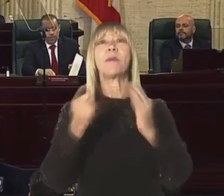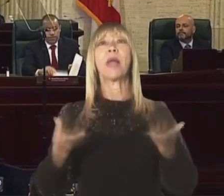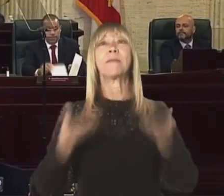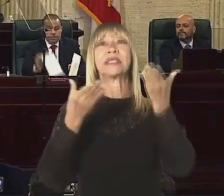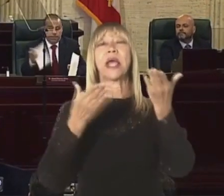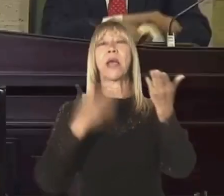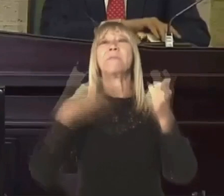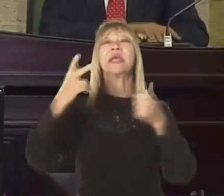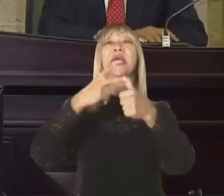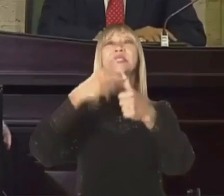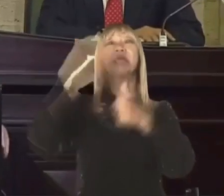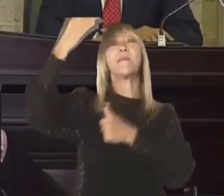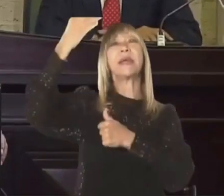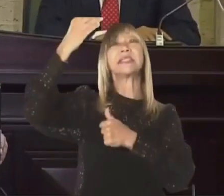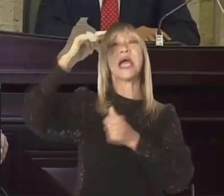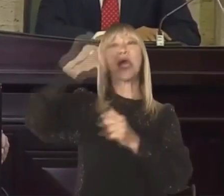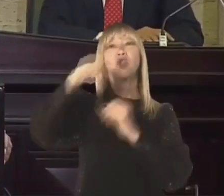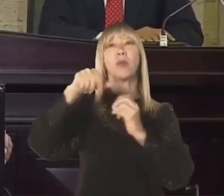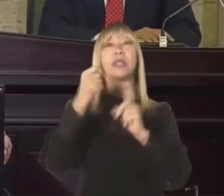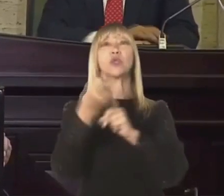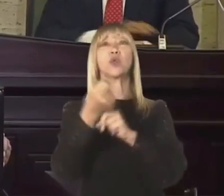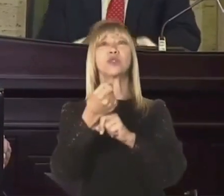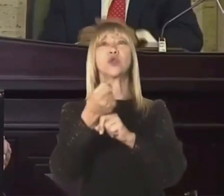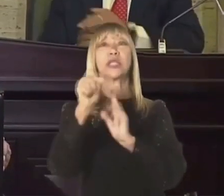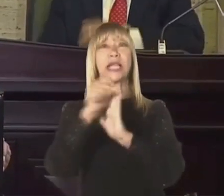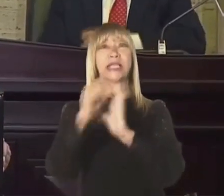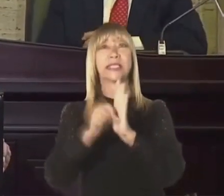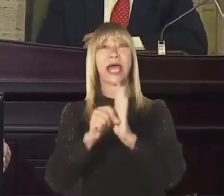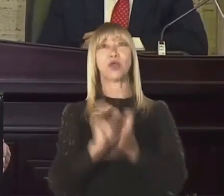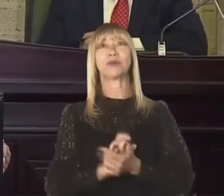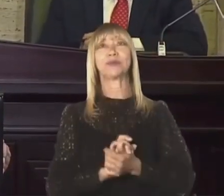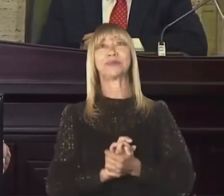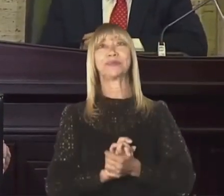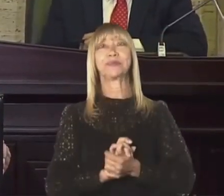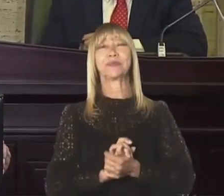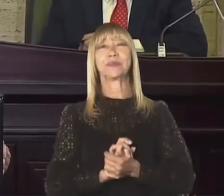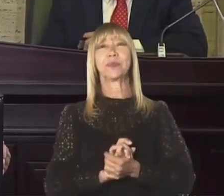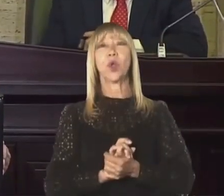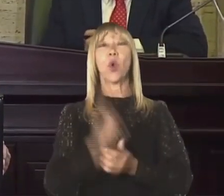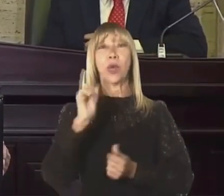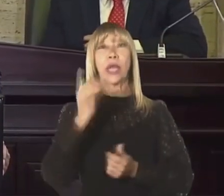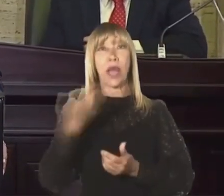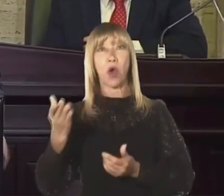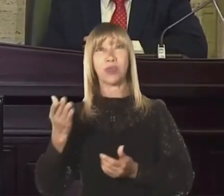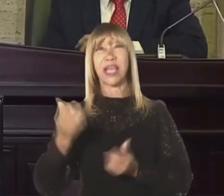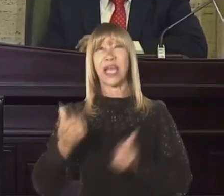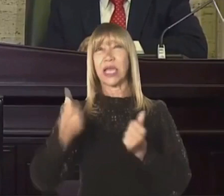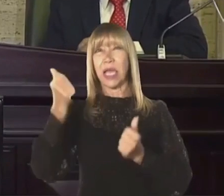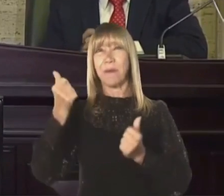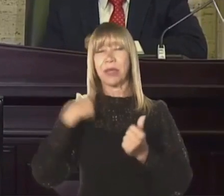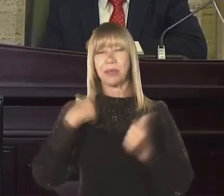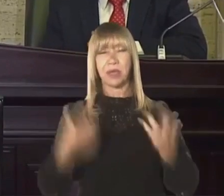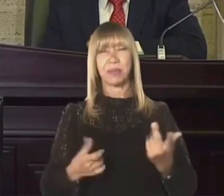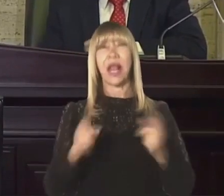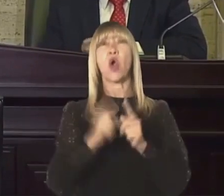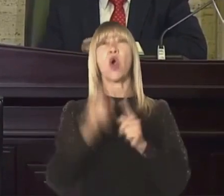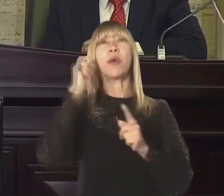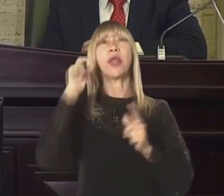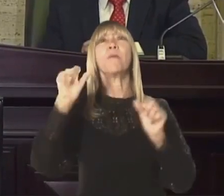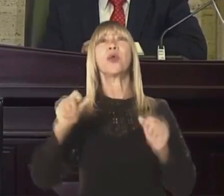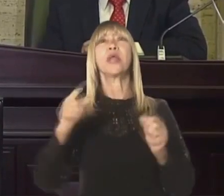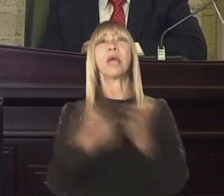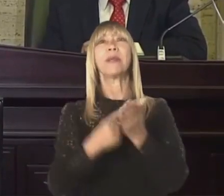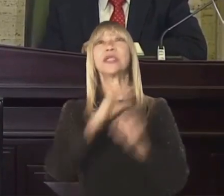development, reconstruction, health, education, and energy security were other topics that Pierluci developed